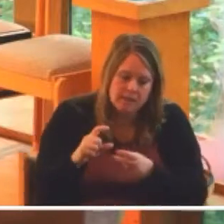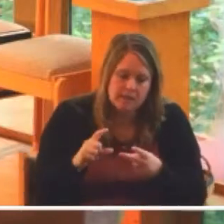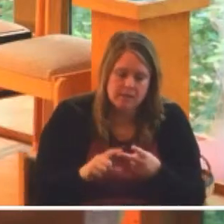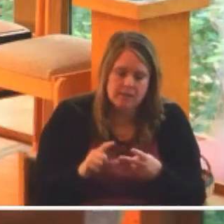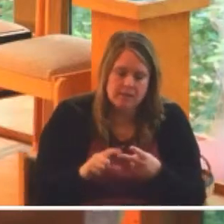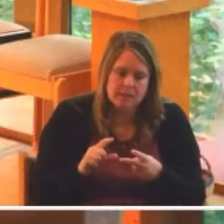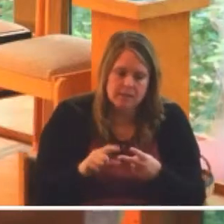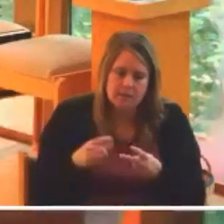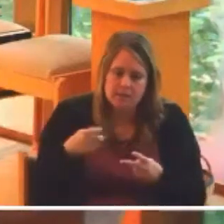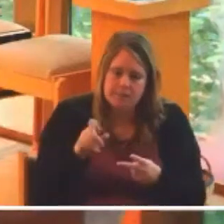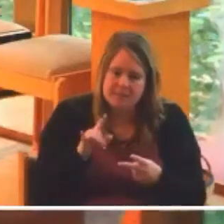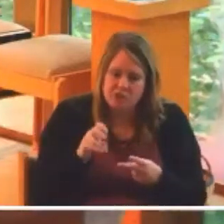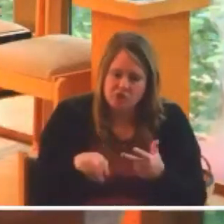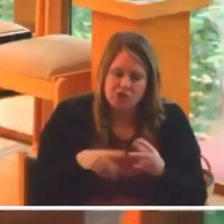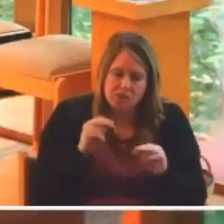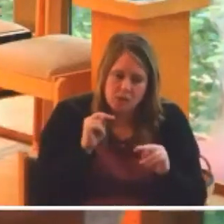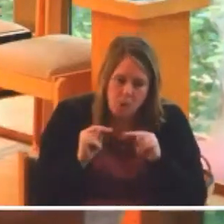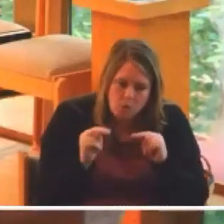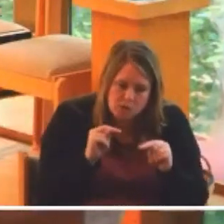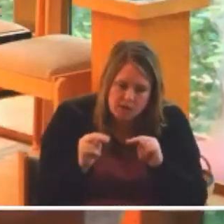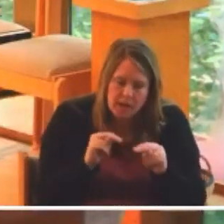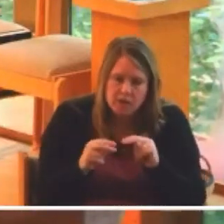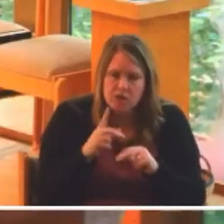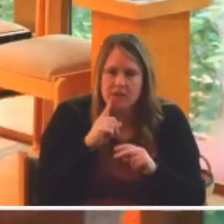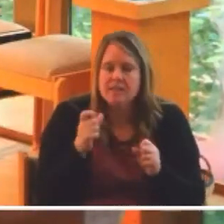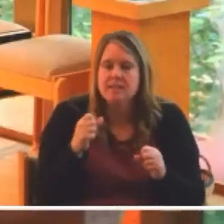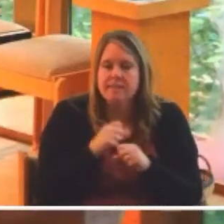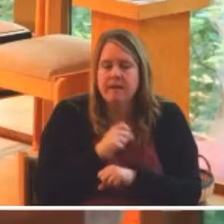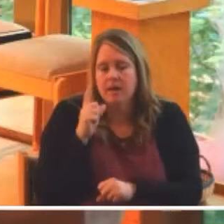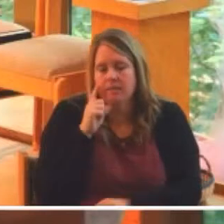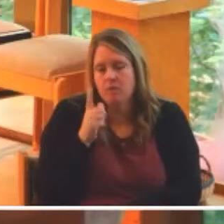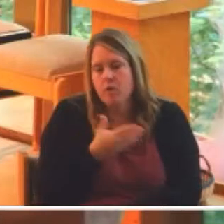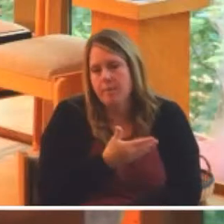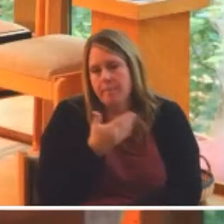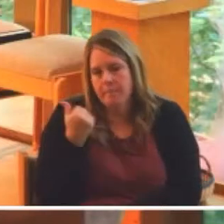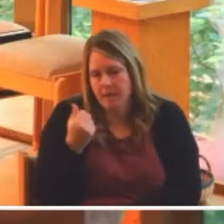negotiation. It's agitation. It's fighting for a better world.